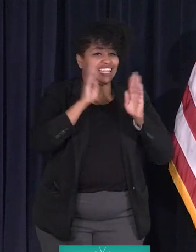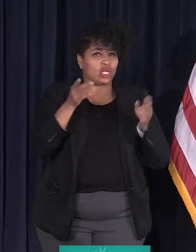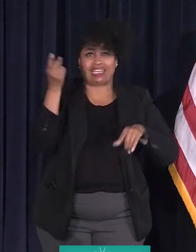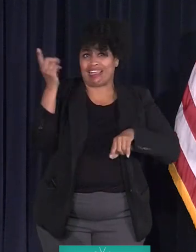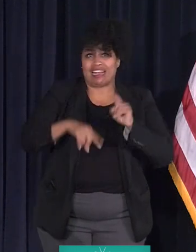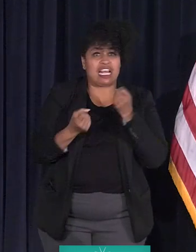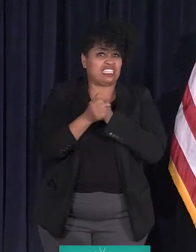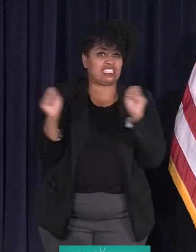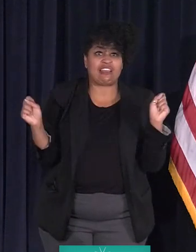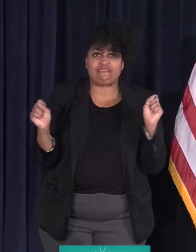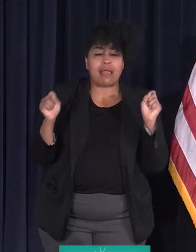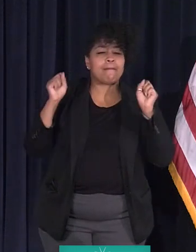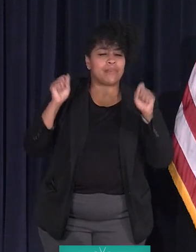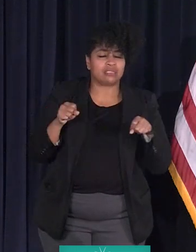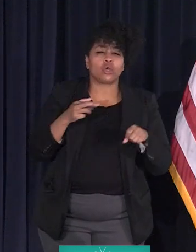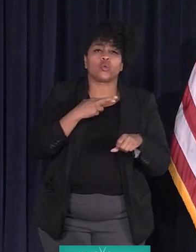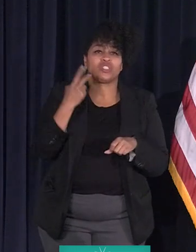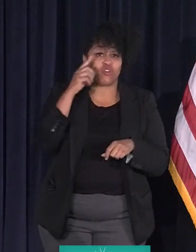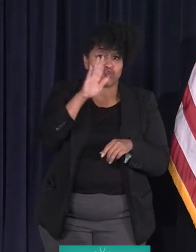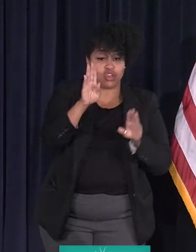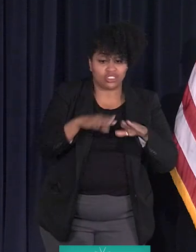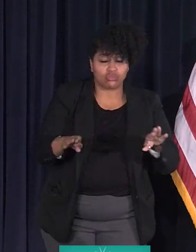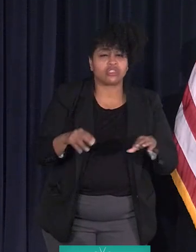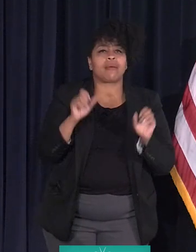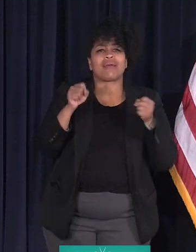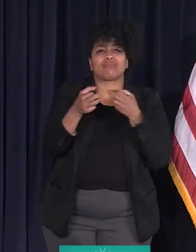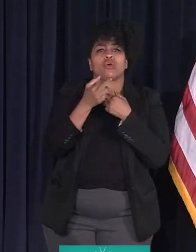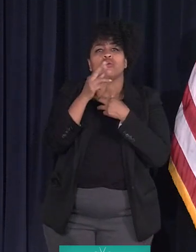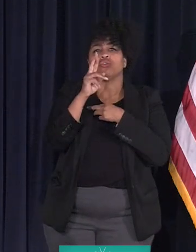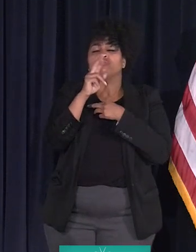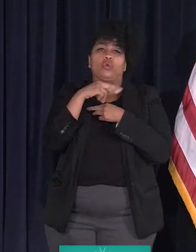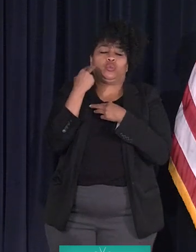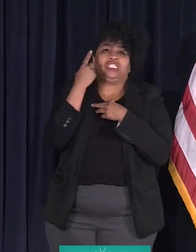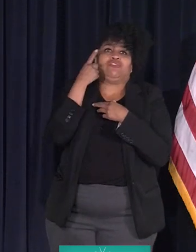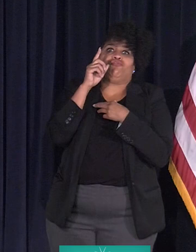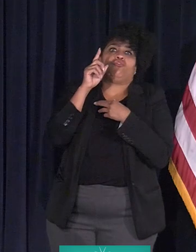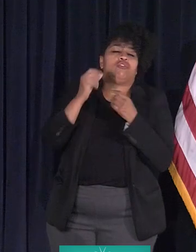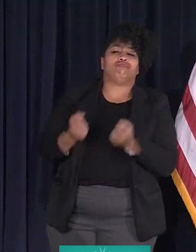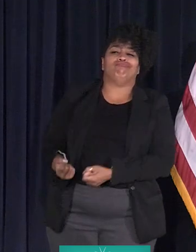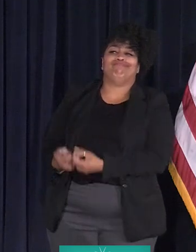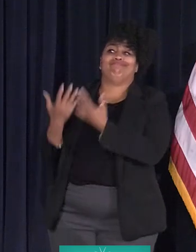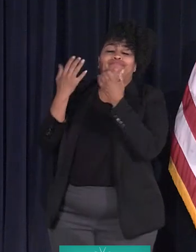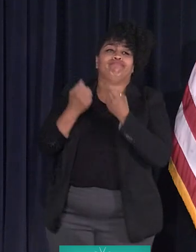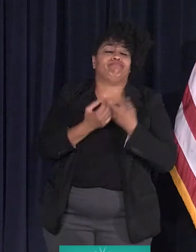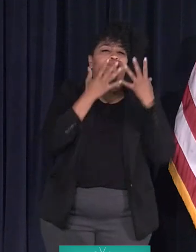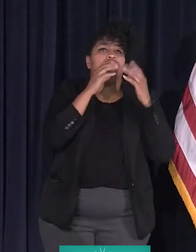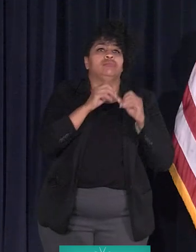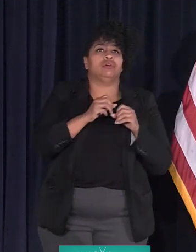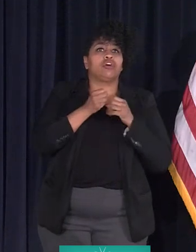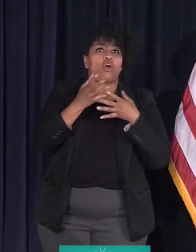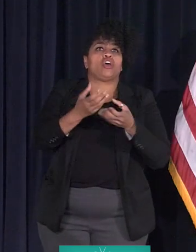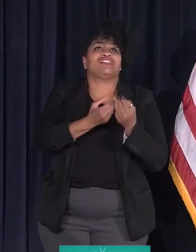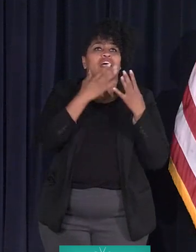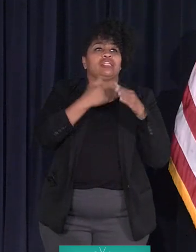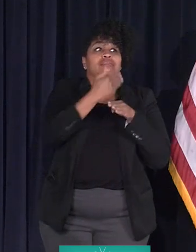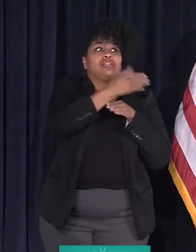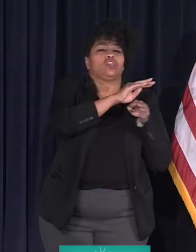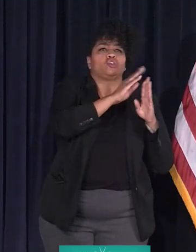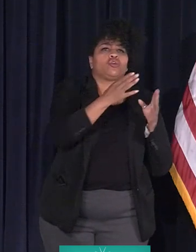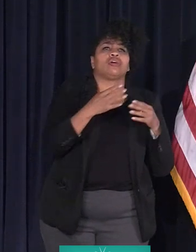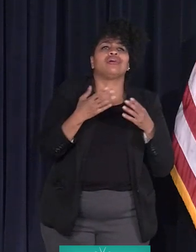saved. It's a potential risk to your children. It's a potential risk to catch fire to spread to the house next door. It's bringing down the property values.